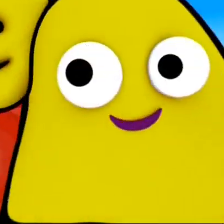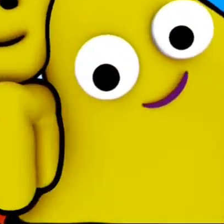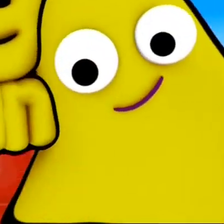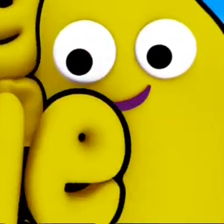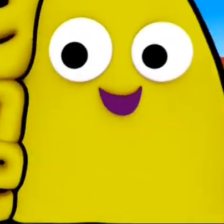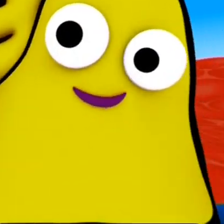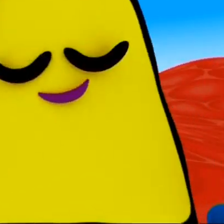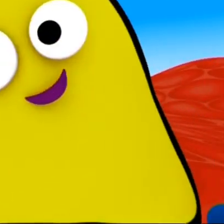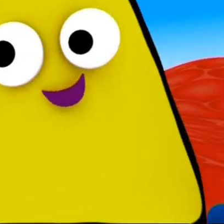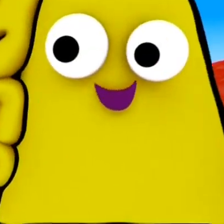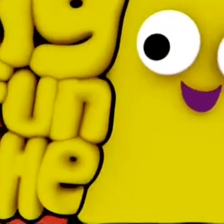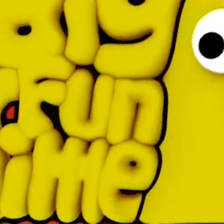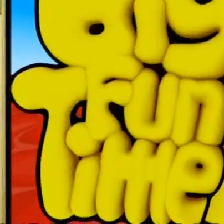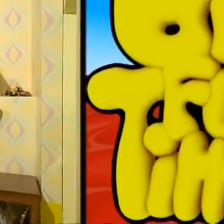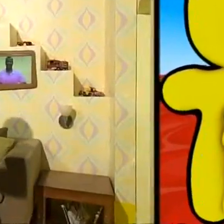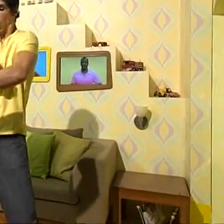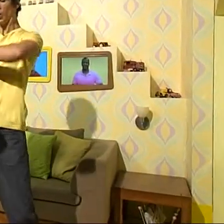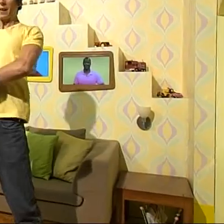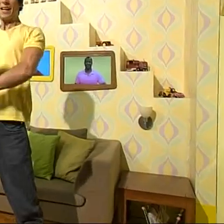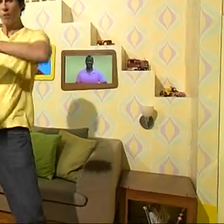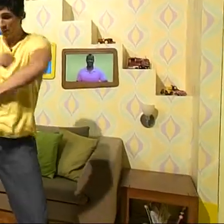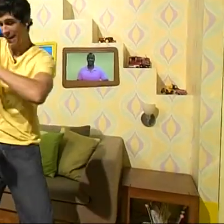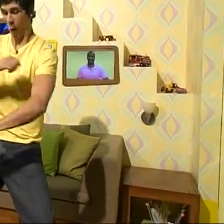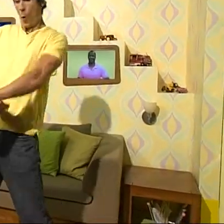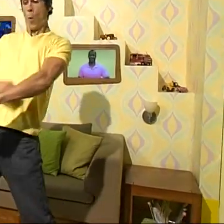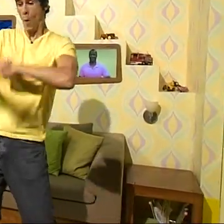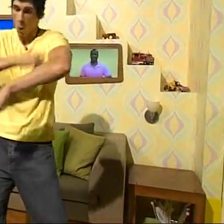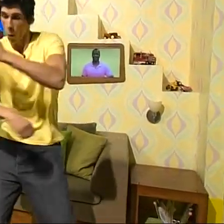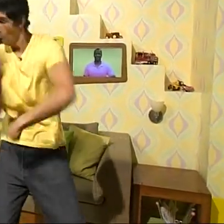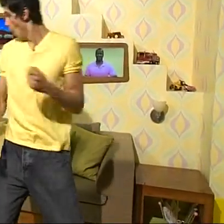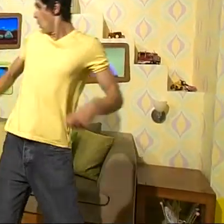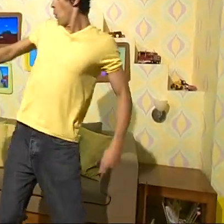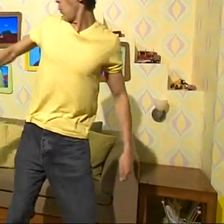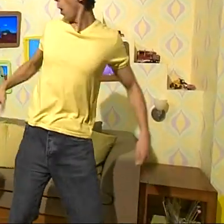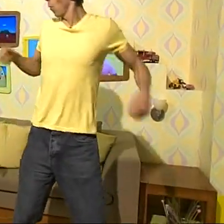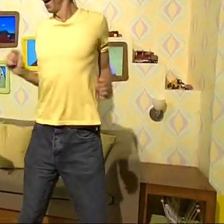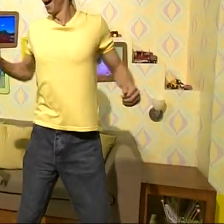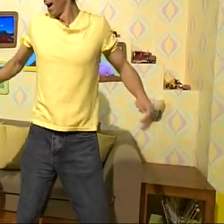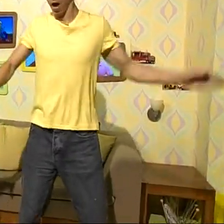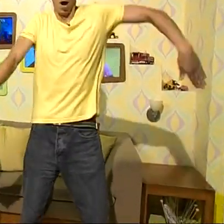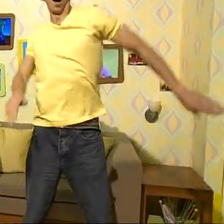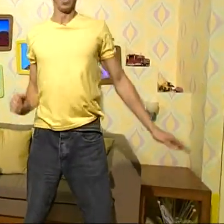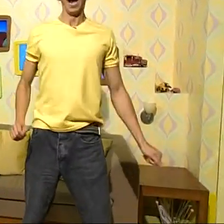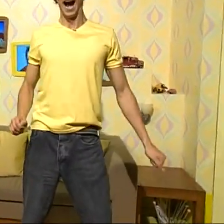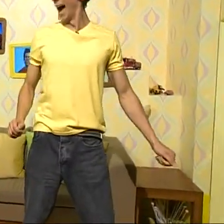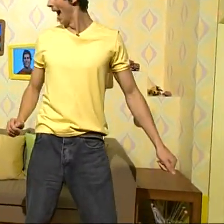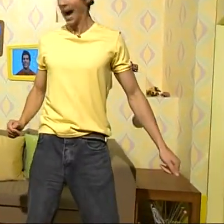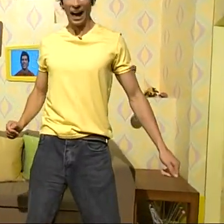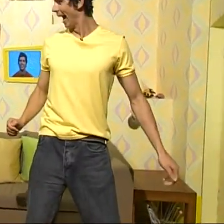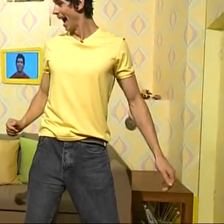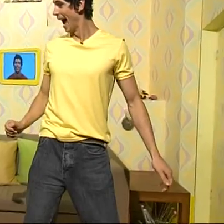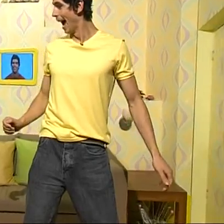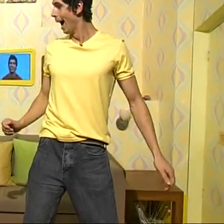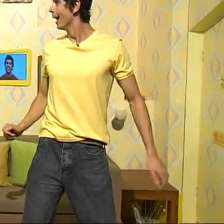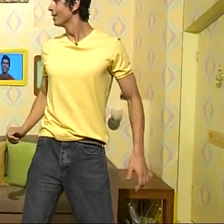Big Bud Time! Watch me, Sid, watch me! Go, go, go, go. Okay, pass it on, pass it on. Woo, woo-hoo,